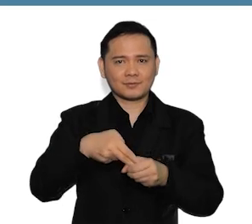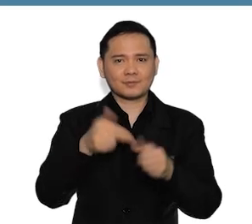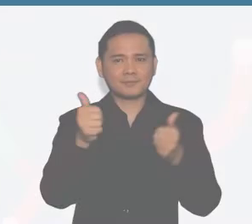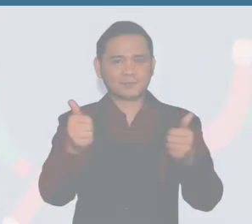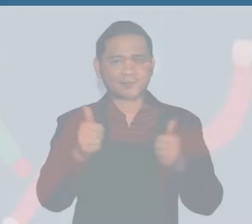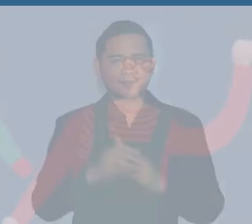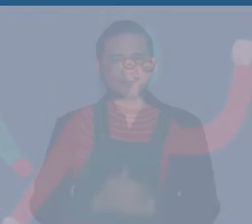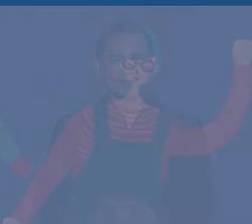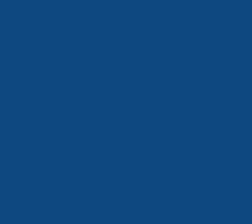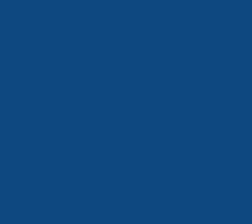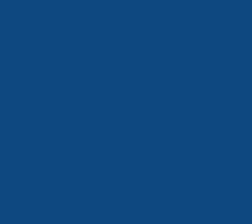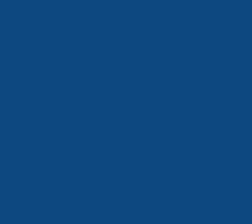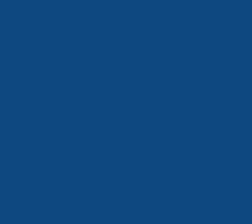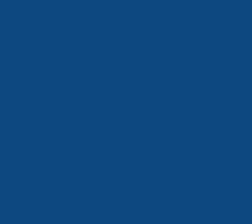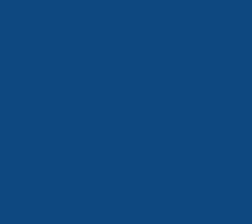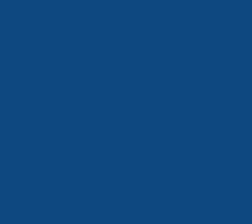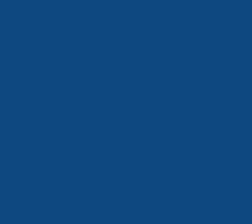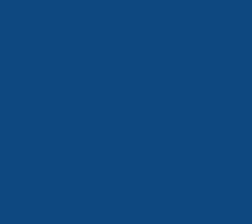along!